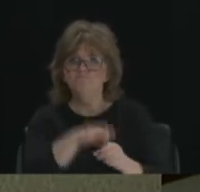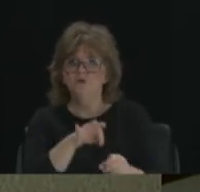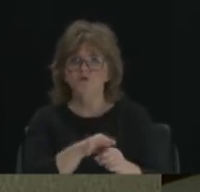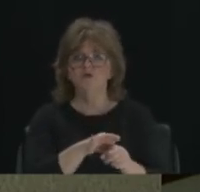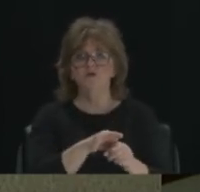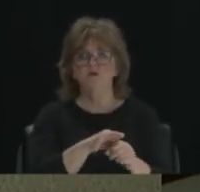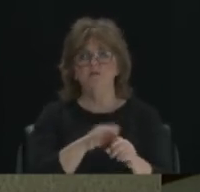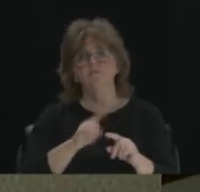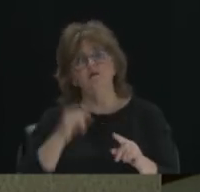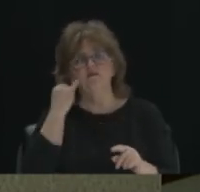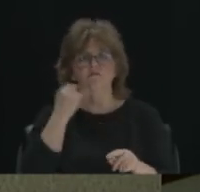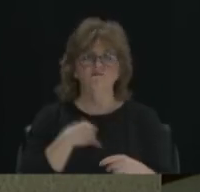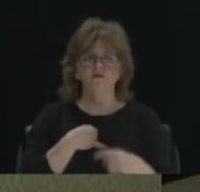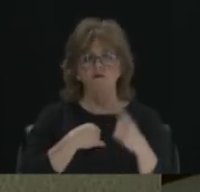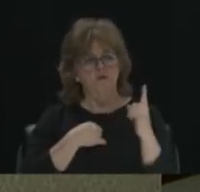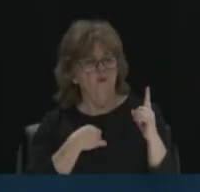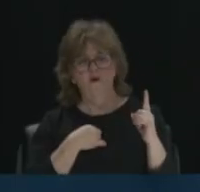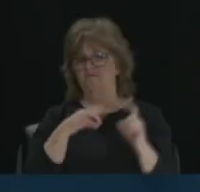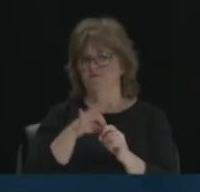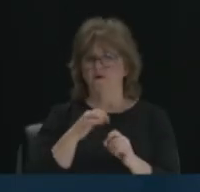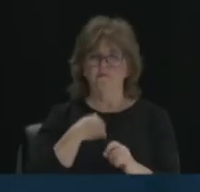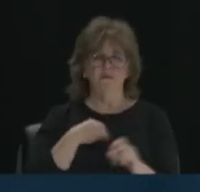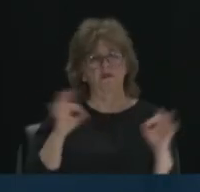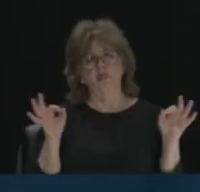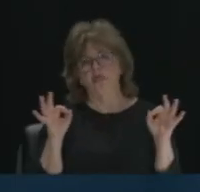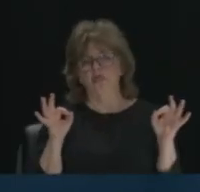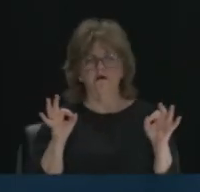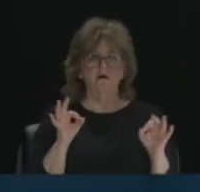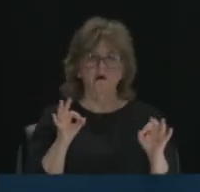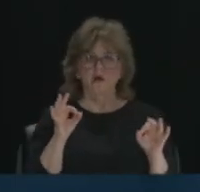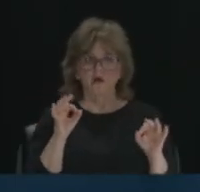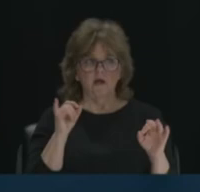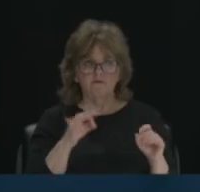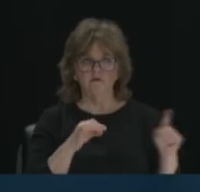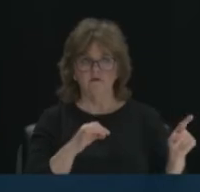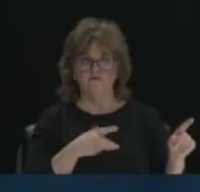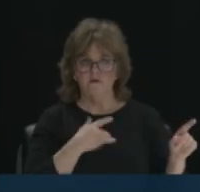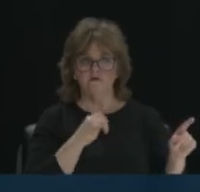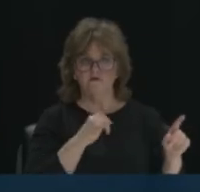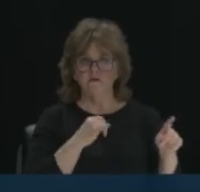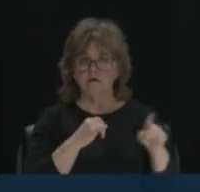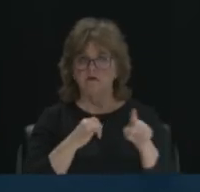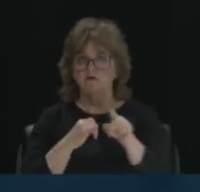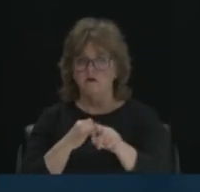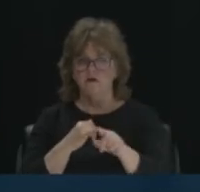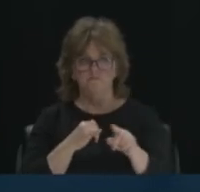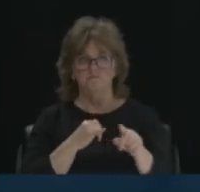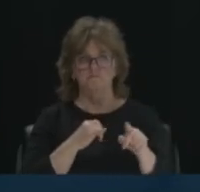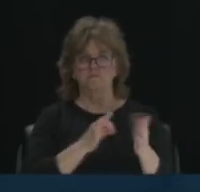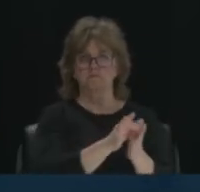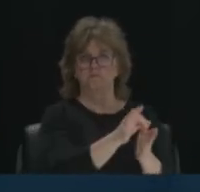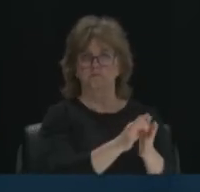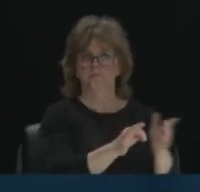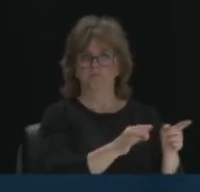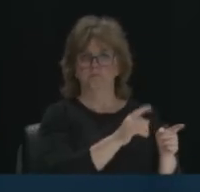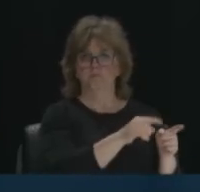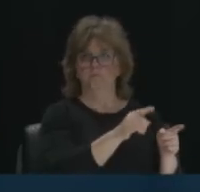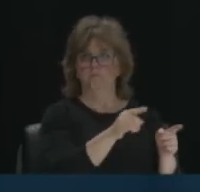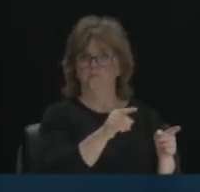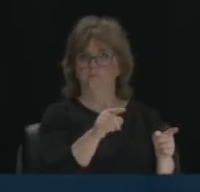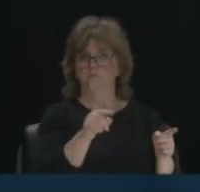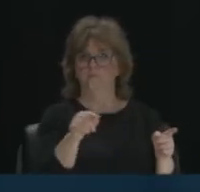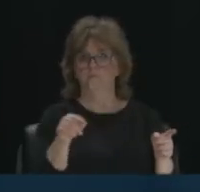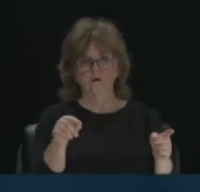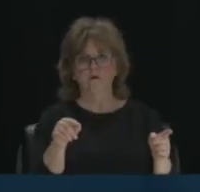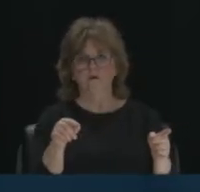that my vote won't count, my vote won't count. Now, if you add up how many people had to say that, now you get into tens of thousands of people. And